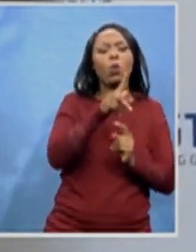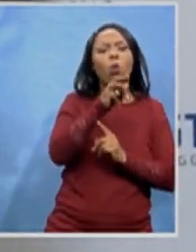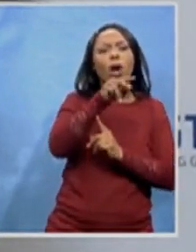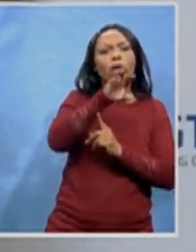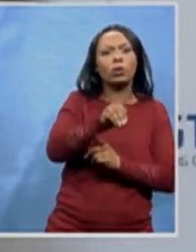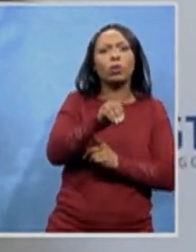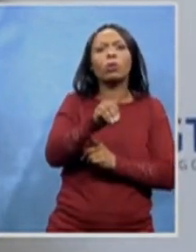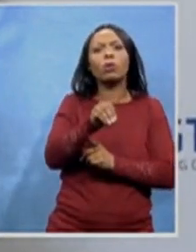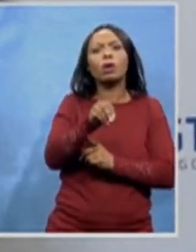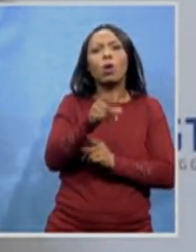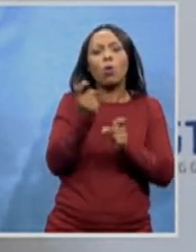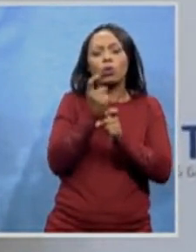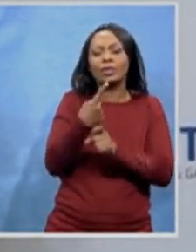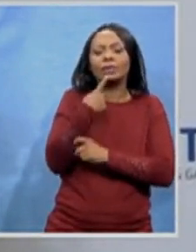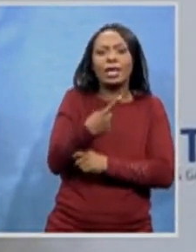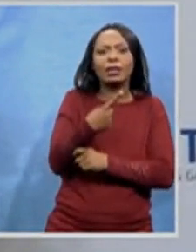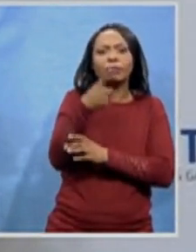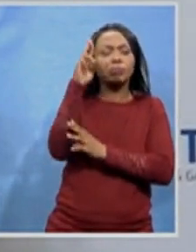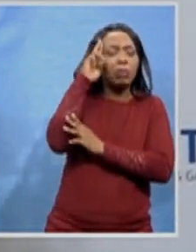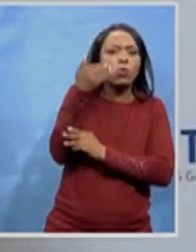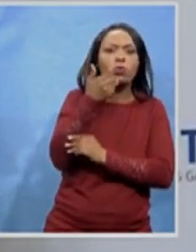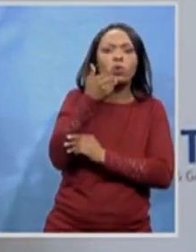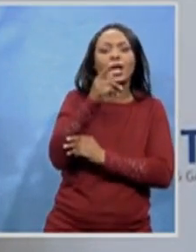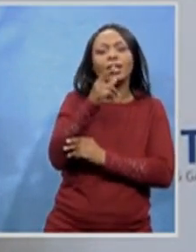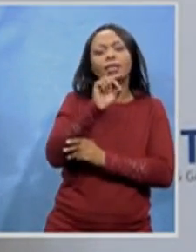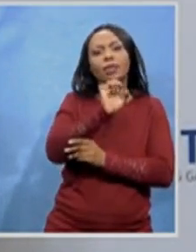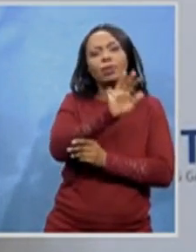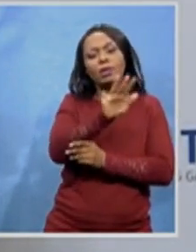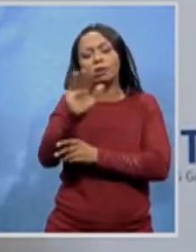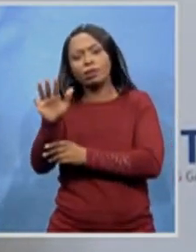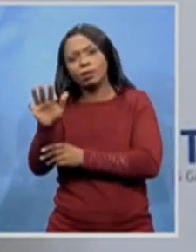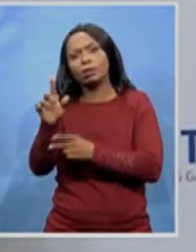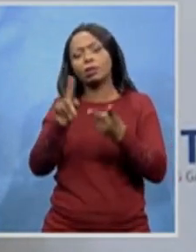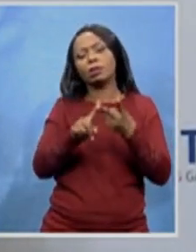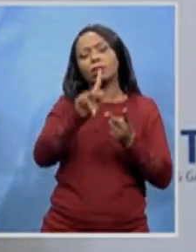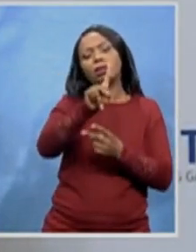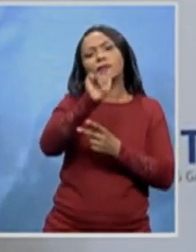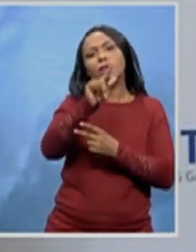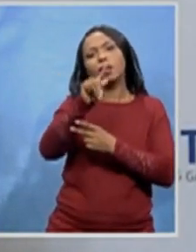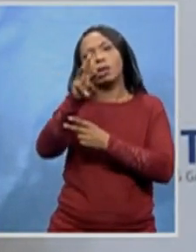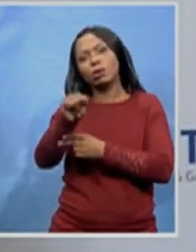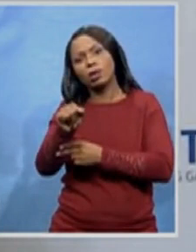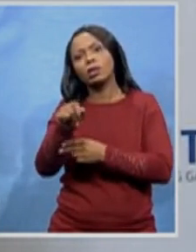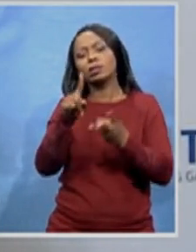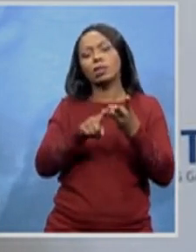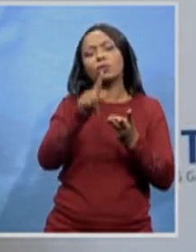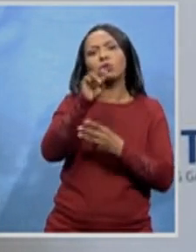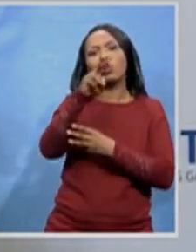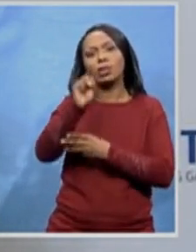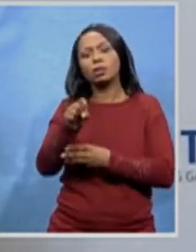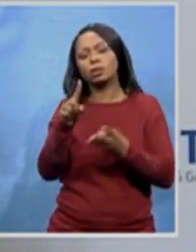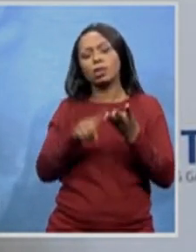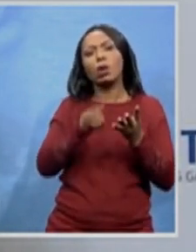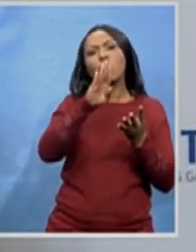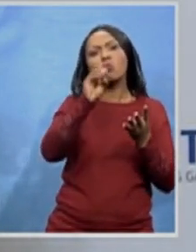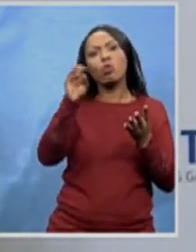Triple Nine, stables that gave birth to the likes of Tumpis, Pumshaka, Abashante, Powa